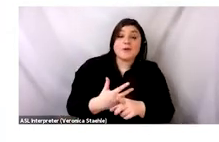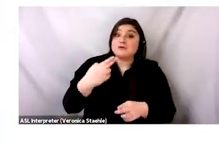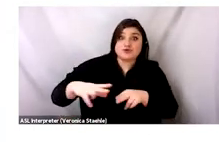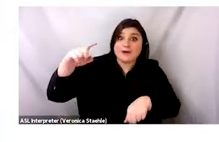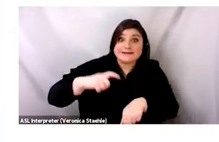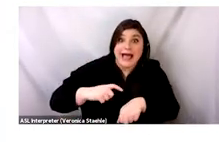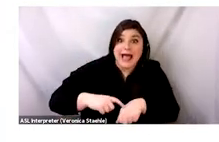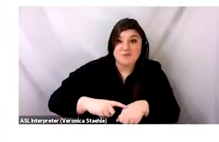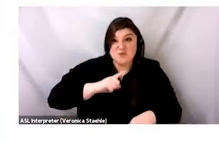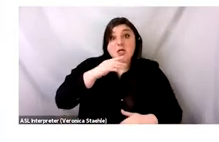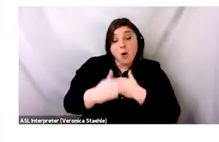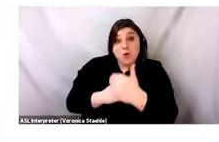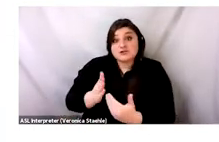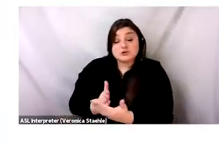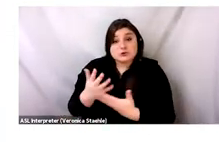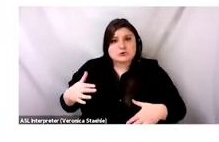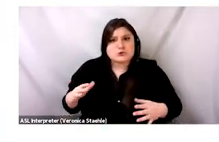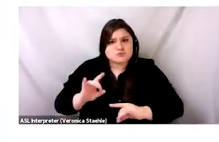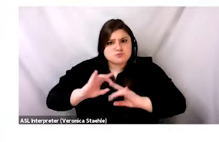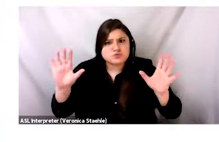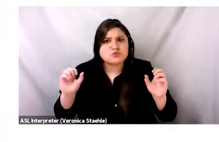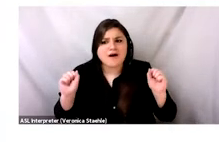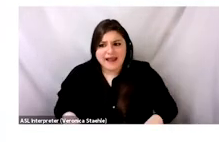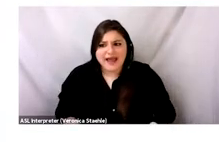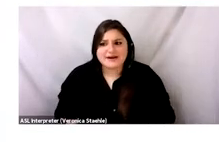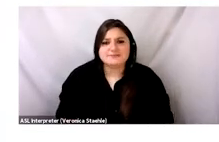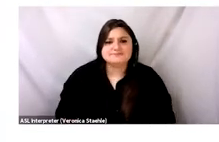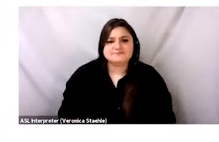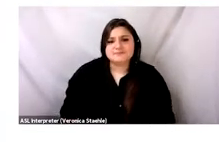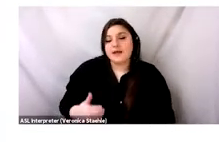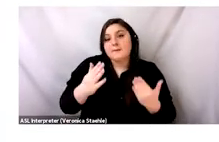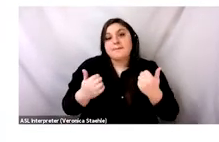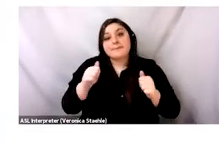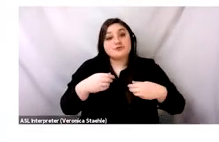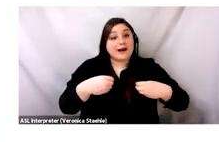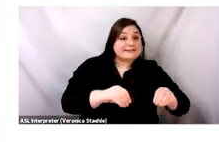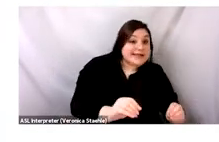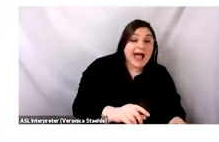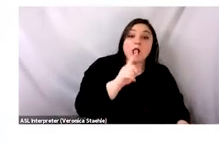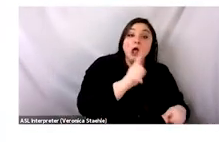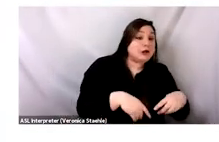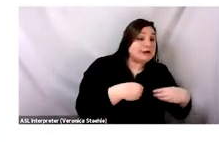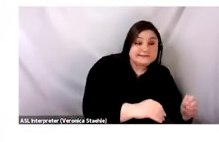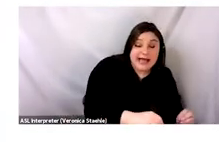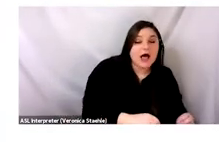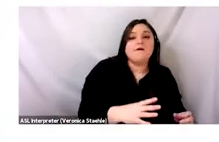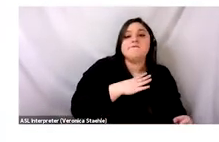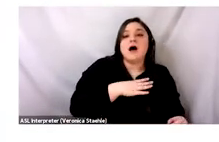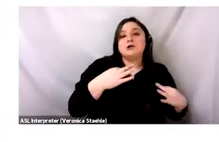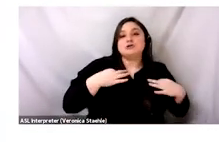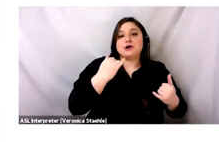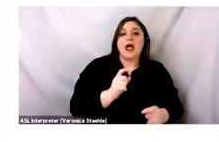know, gone through a really wild process. So, it could have been, you know, tried to sell it on Depop. It could have been a flop on